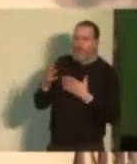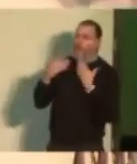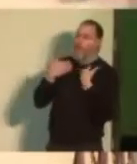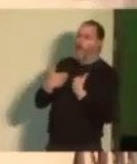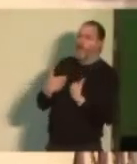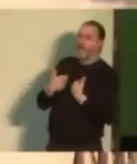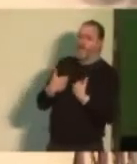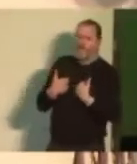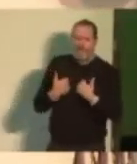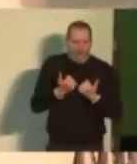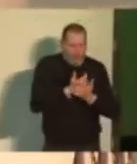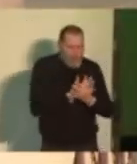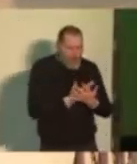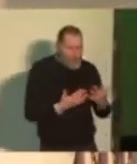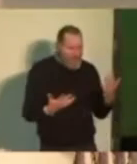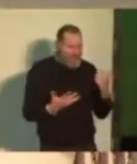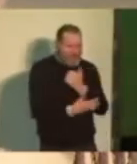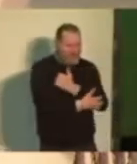have so little.